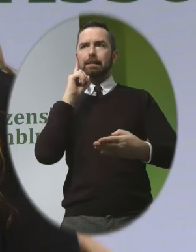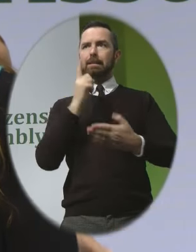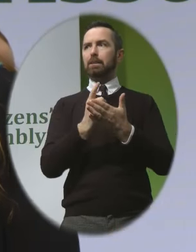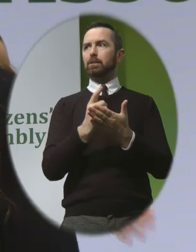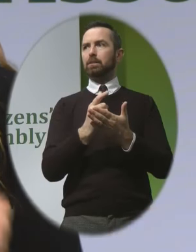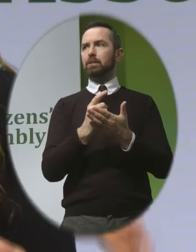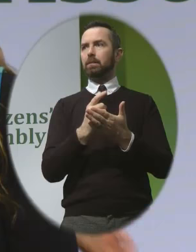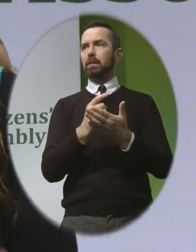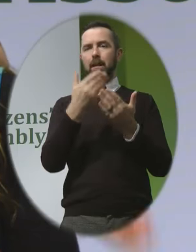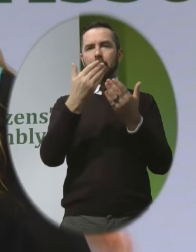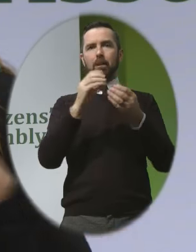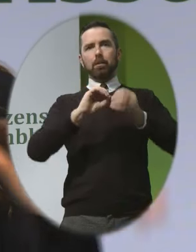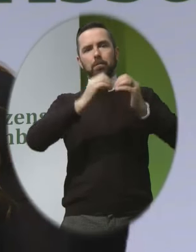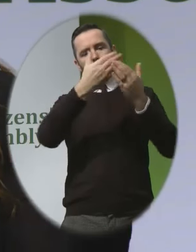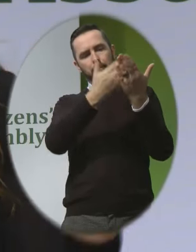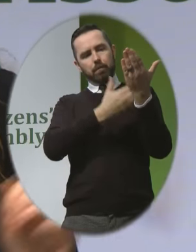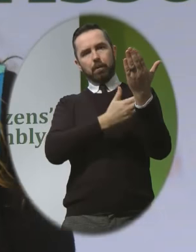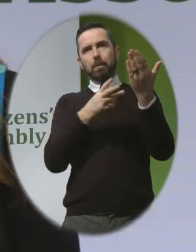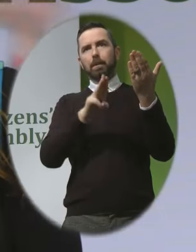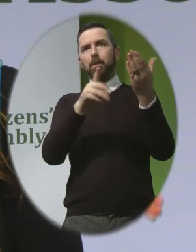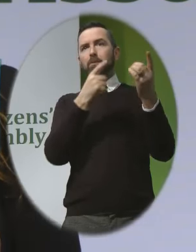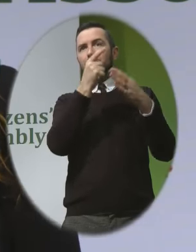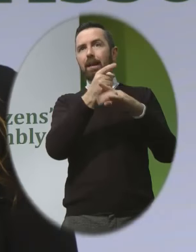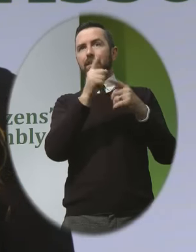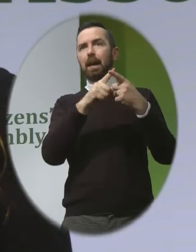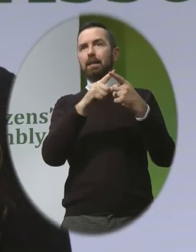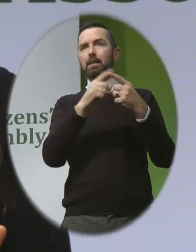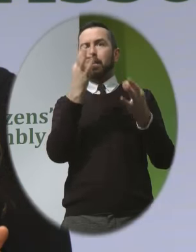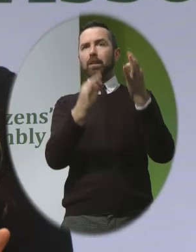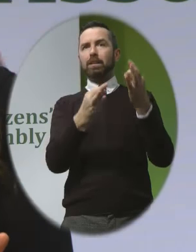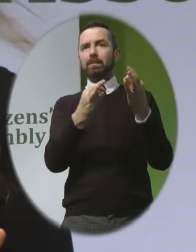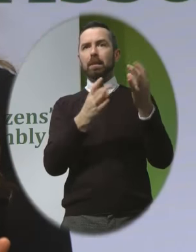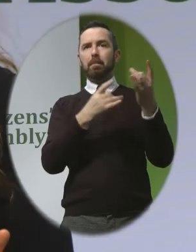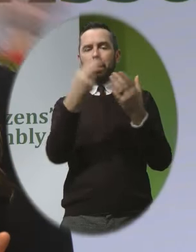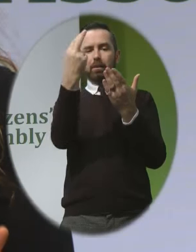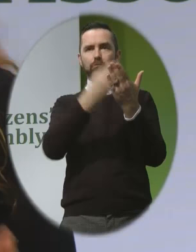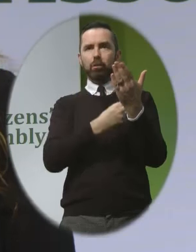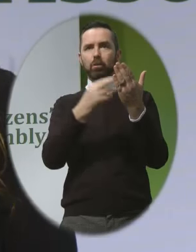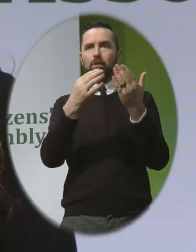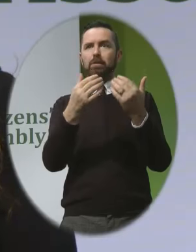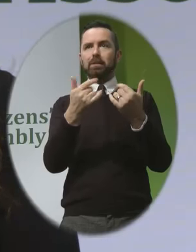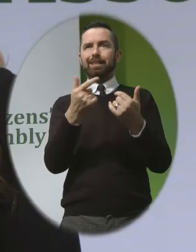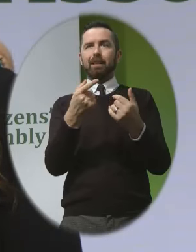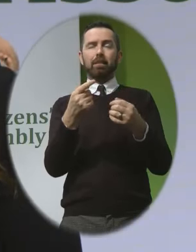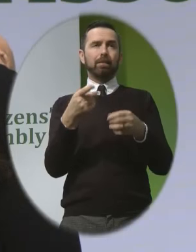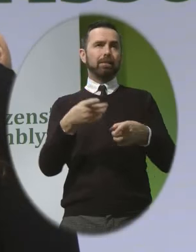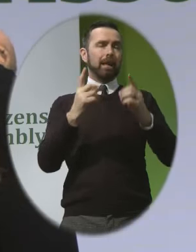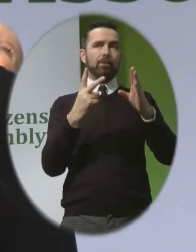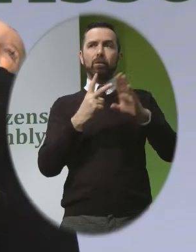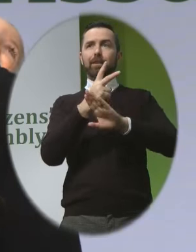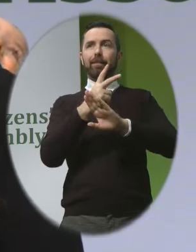legislators and politicians making blanket rules regardless of circumstances dangerously interfere